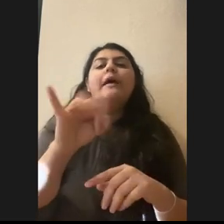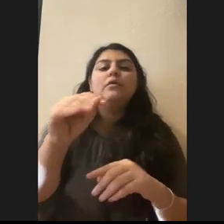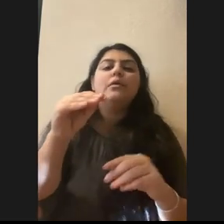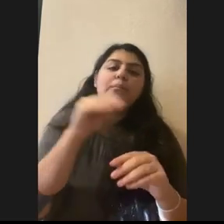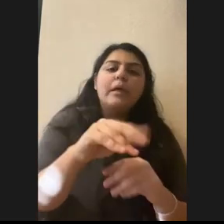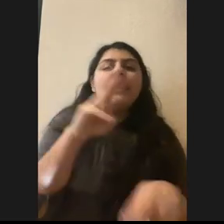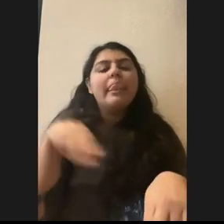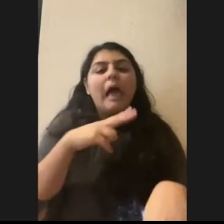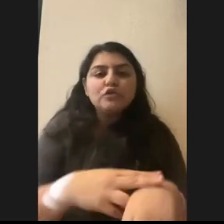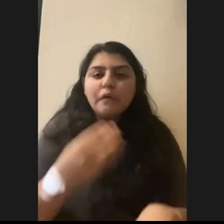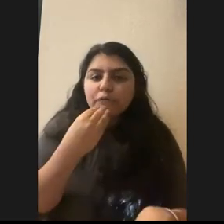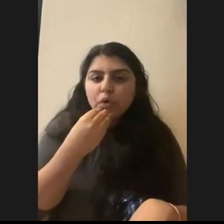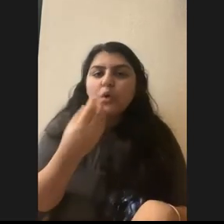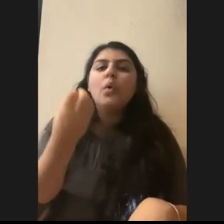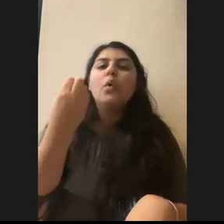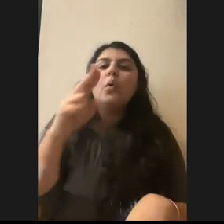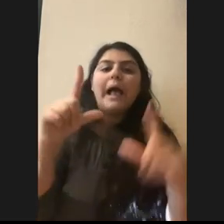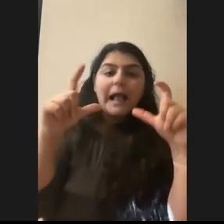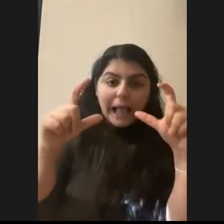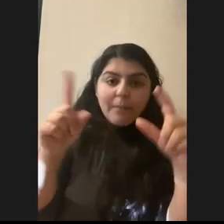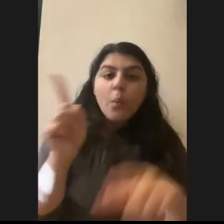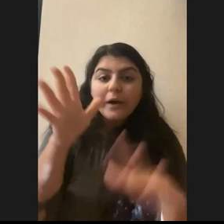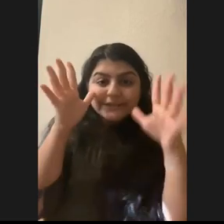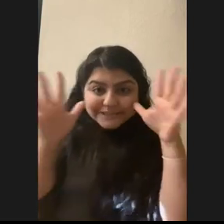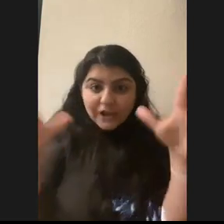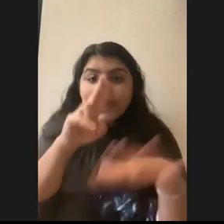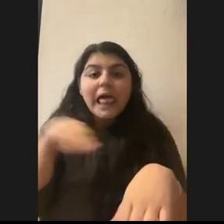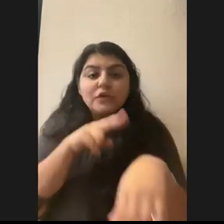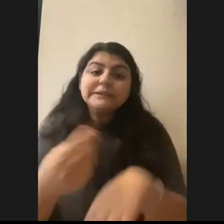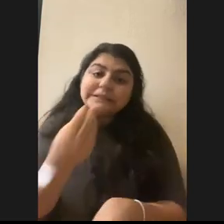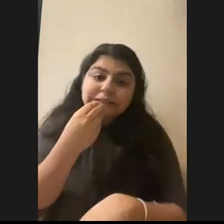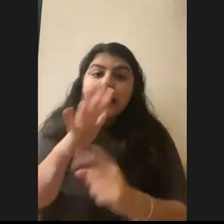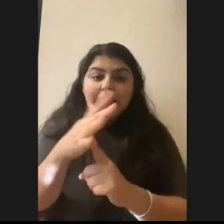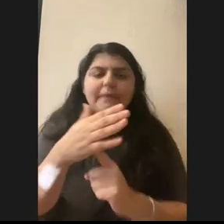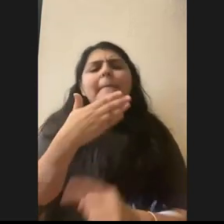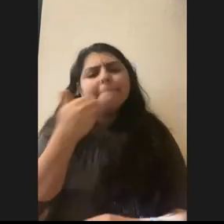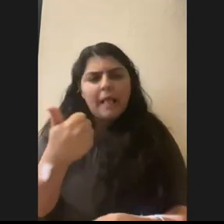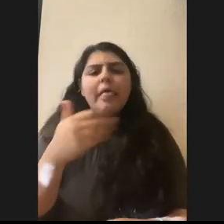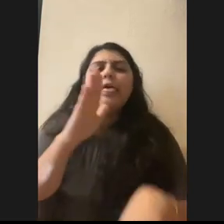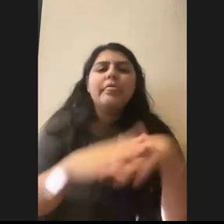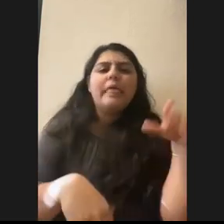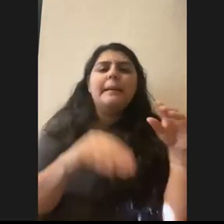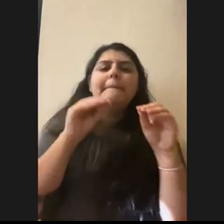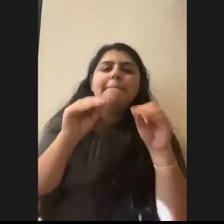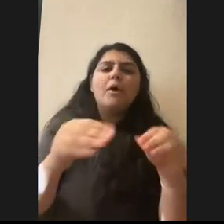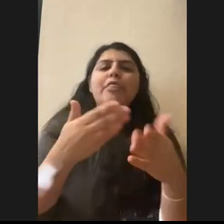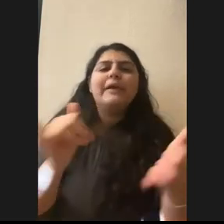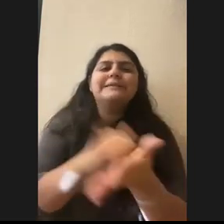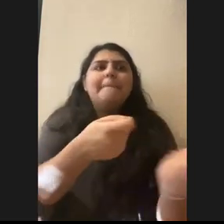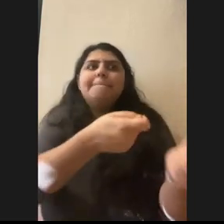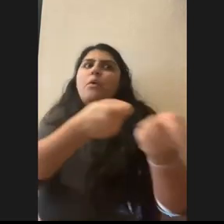or you put a camera where the deer are naturally feeding on leaves, that's better than putting out things that draw them in more.